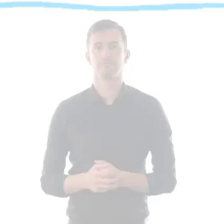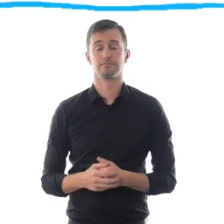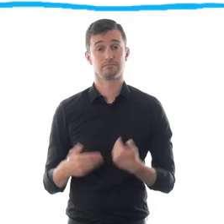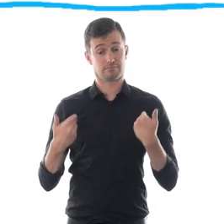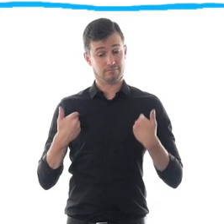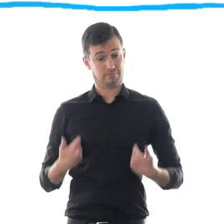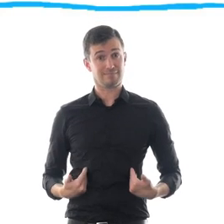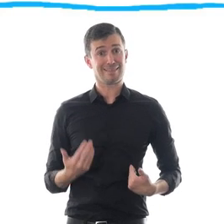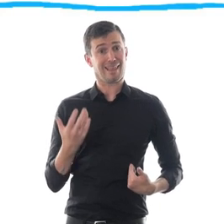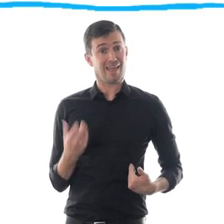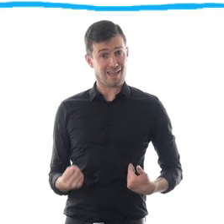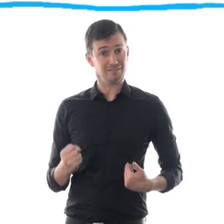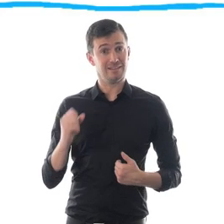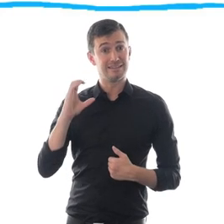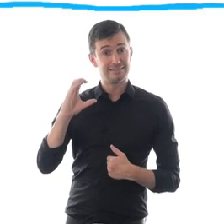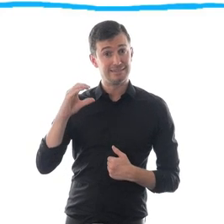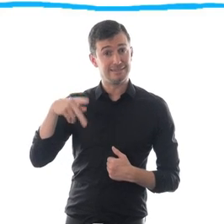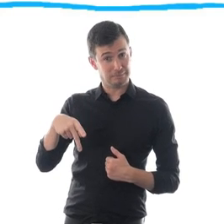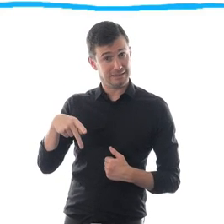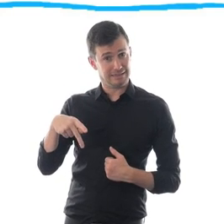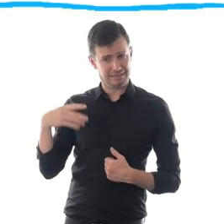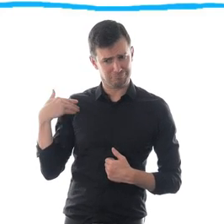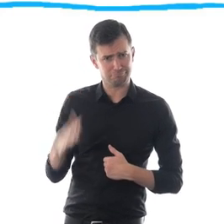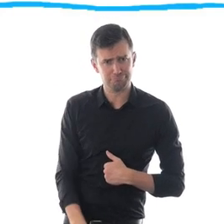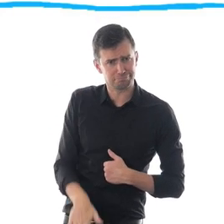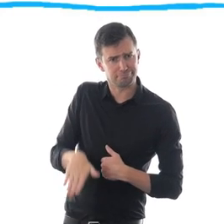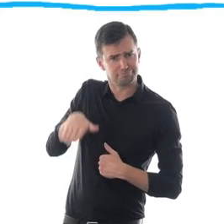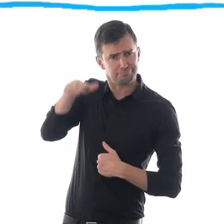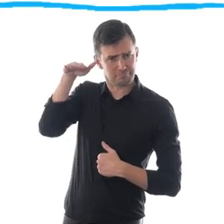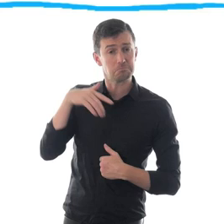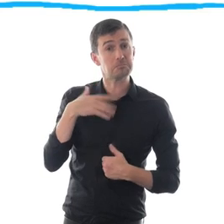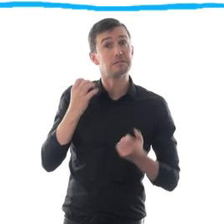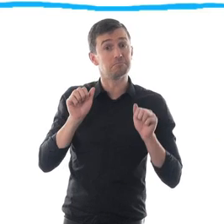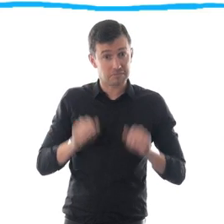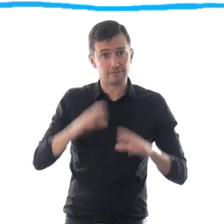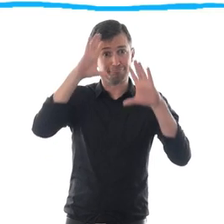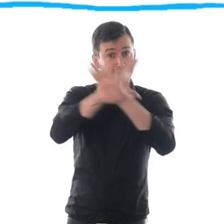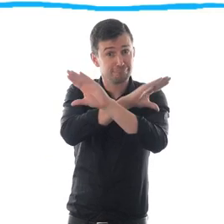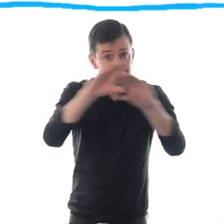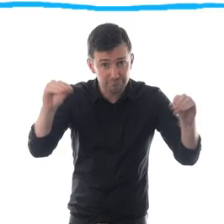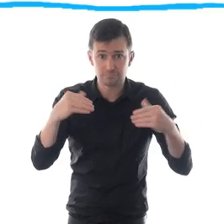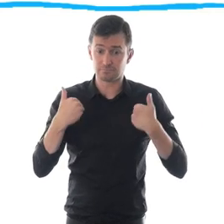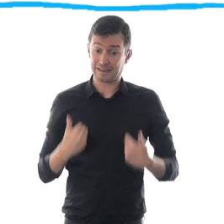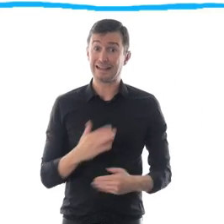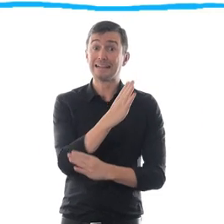As someone who has lived with cerebral palsy for his whole life, I can tell you that disabilities aren't always visible. But